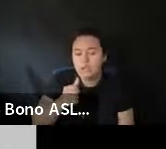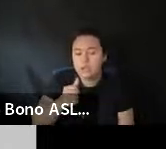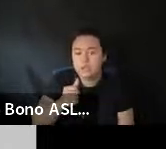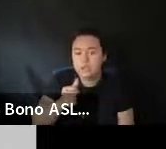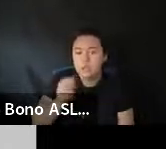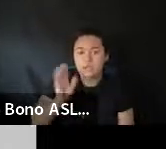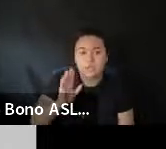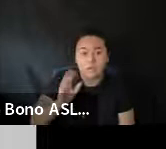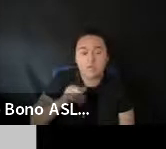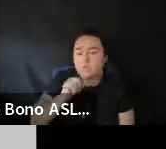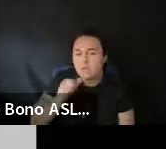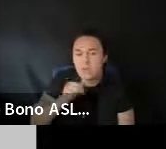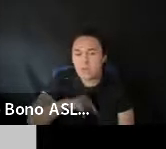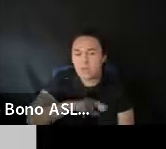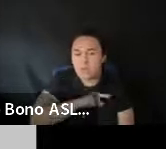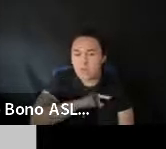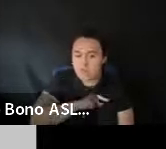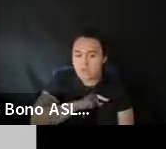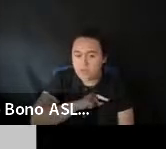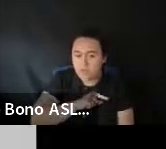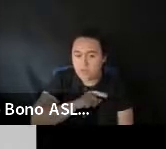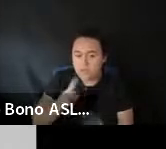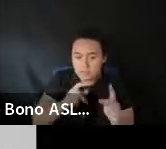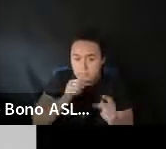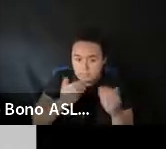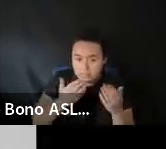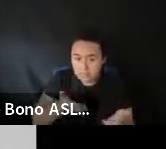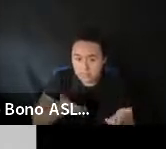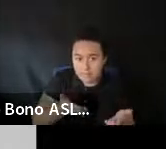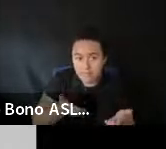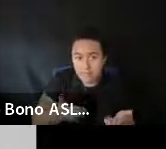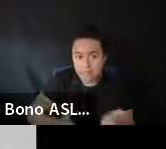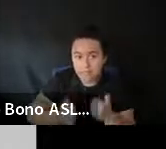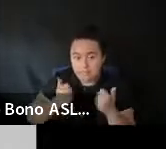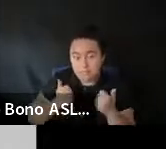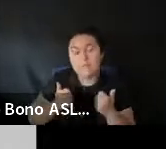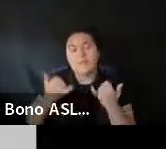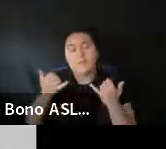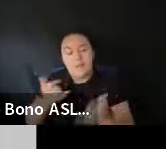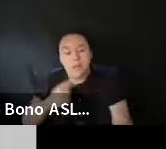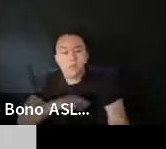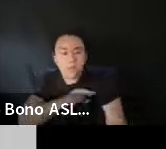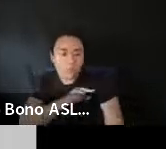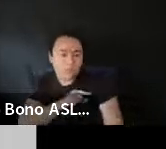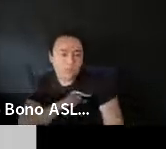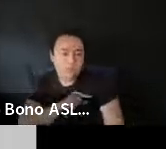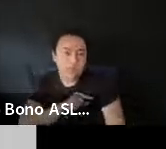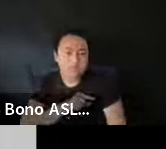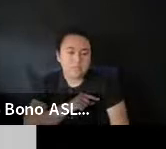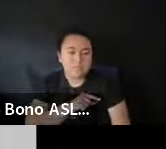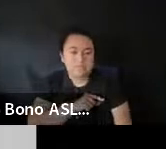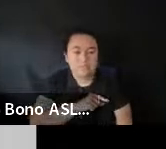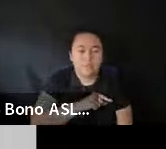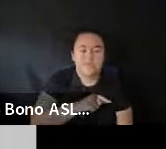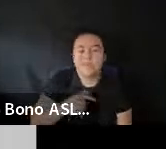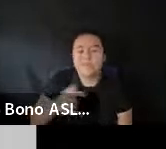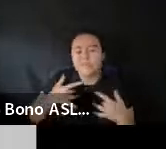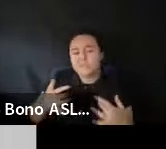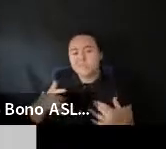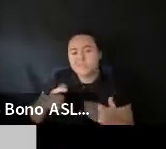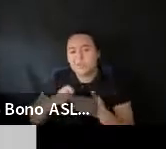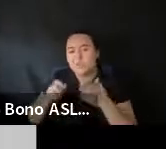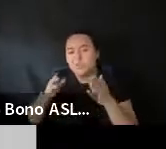number of positions. Namely. Uh. Above the line individuals. But namely. Writer. Director.